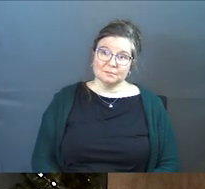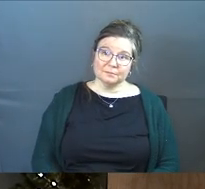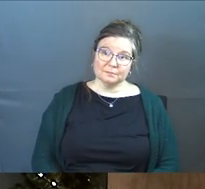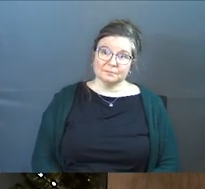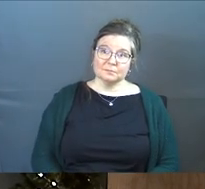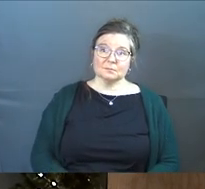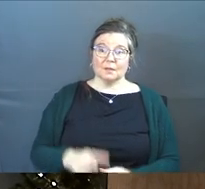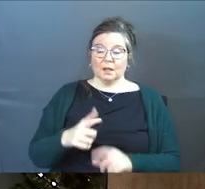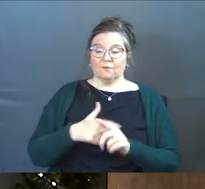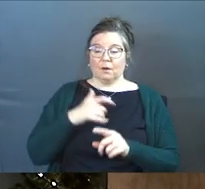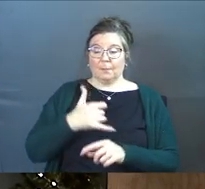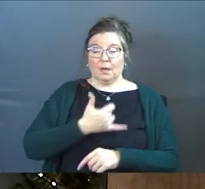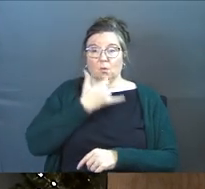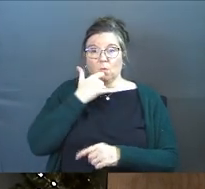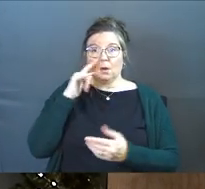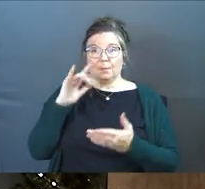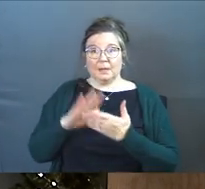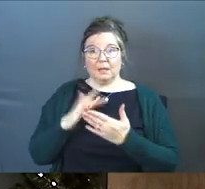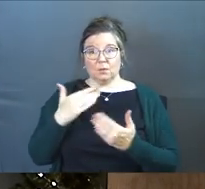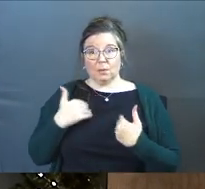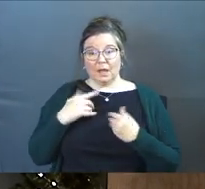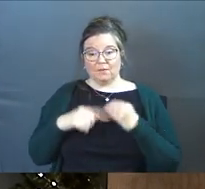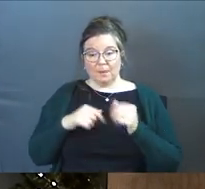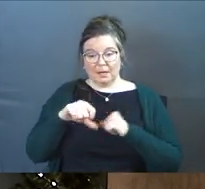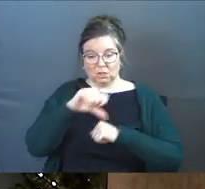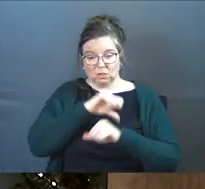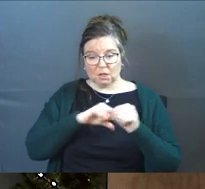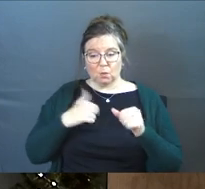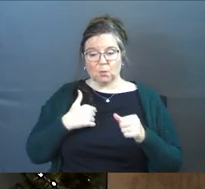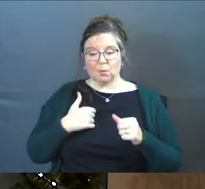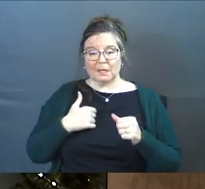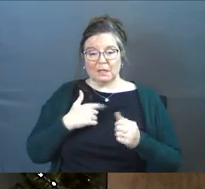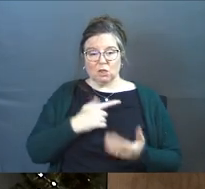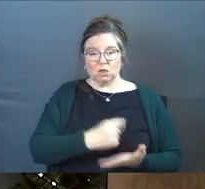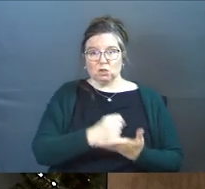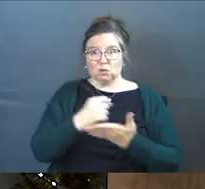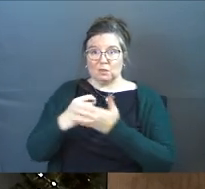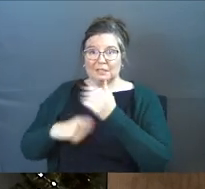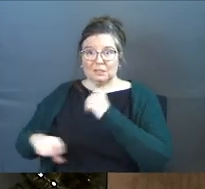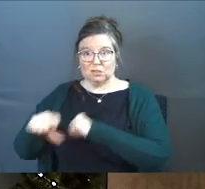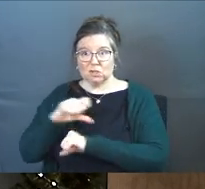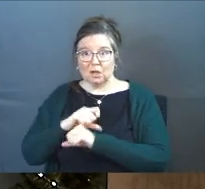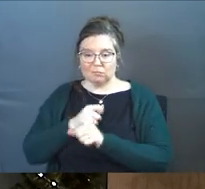And out of that wrong belief that we have about each other, we treat each other accordingly.